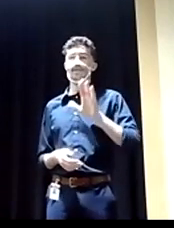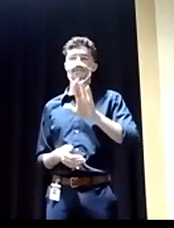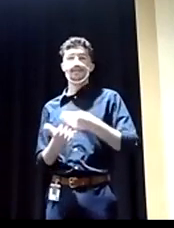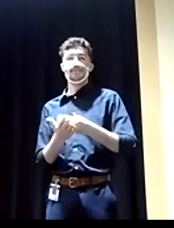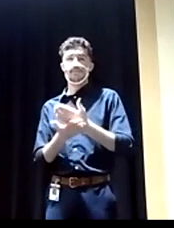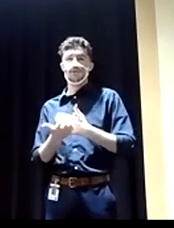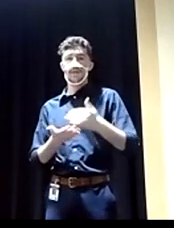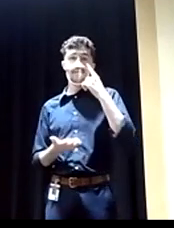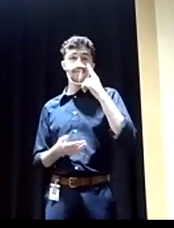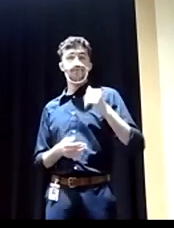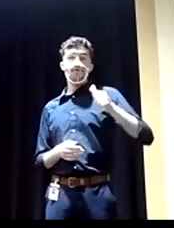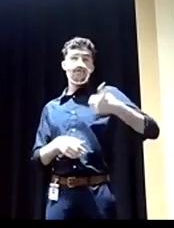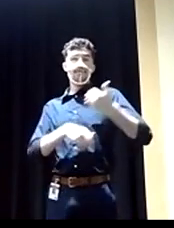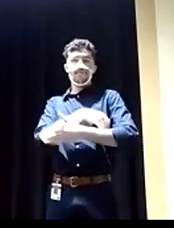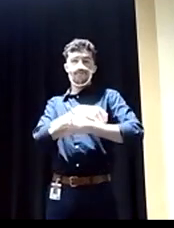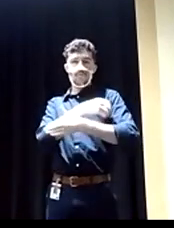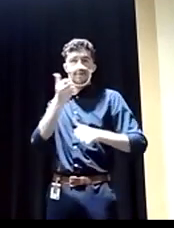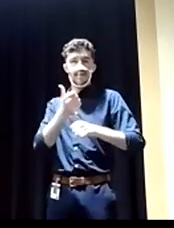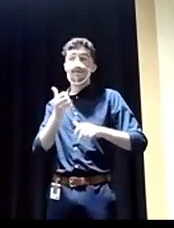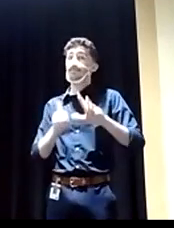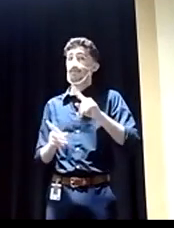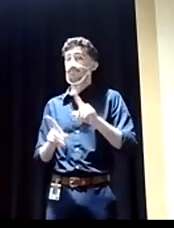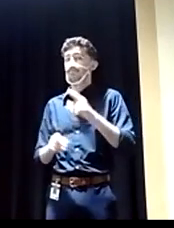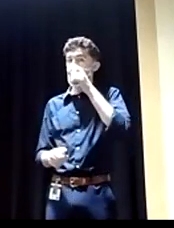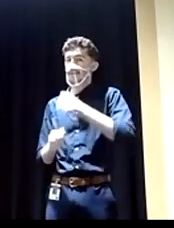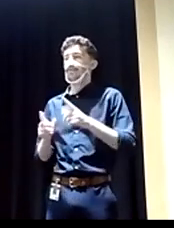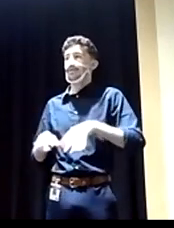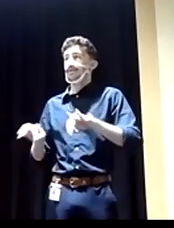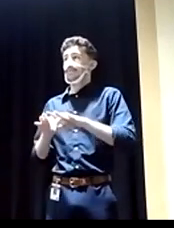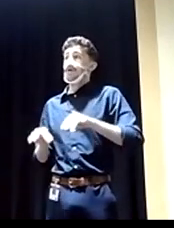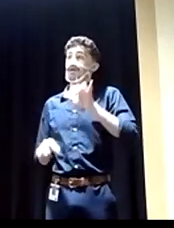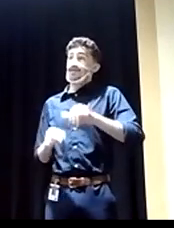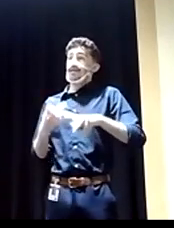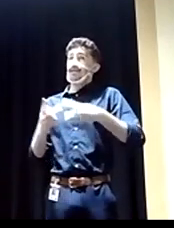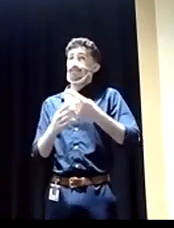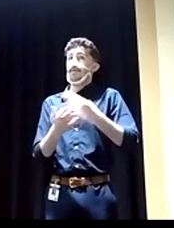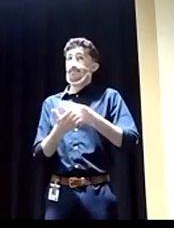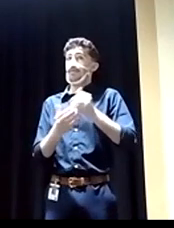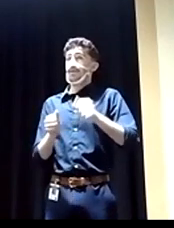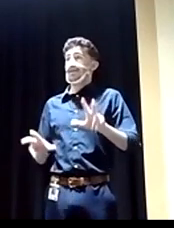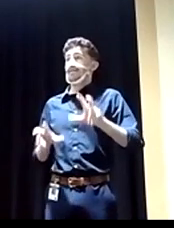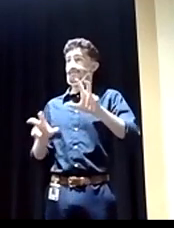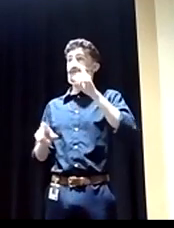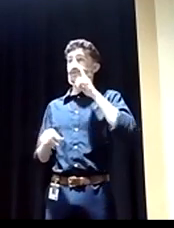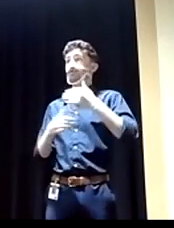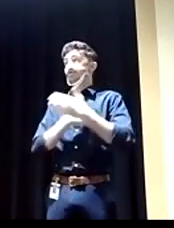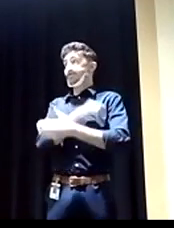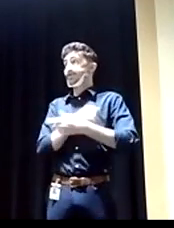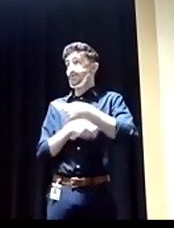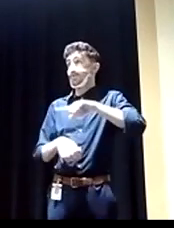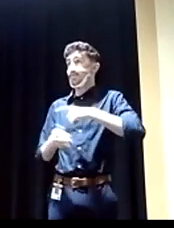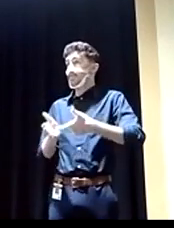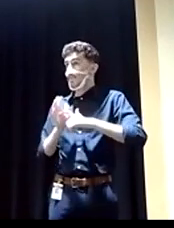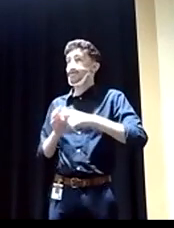foreign aid. So, so, but it's also critical that we invested in countries that we have a duty and obligation to be